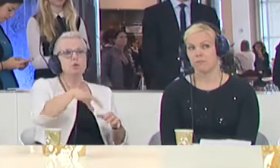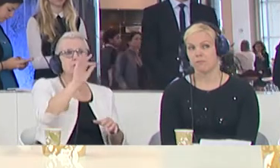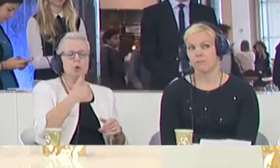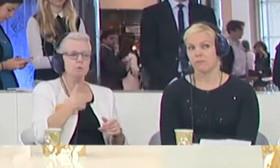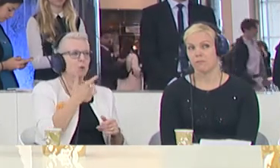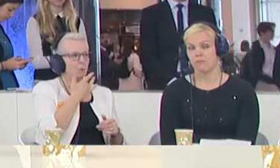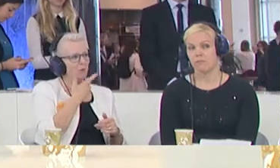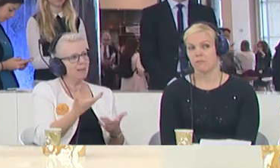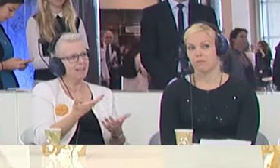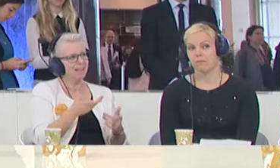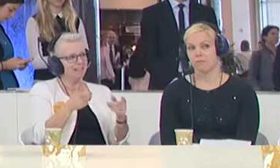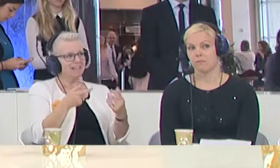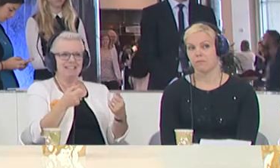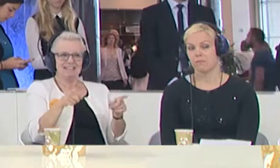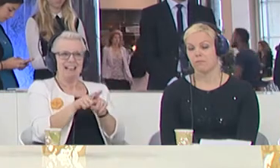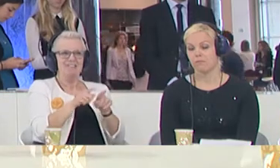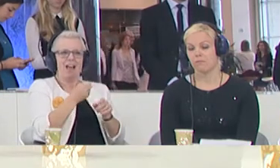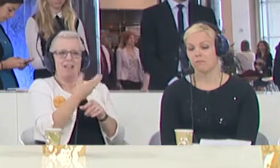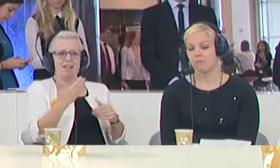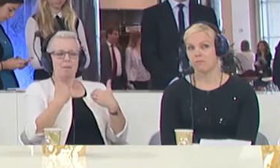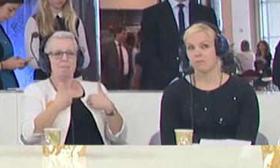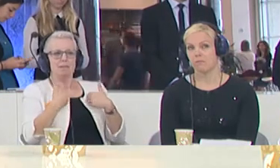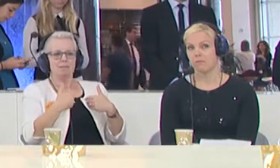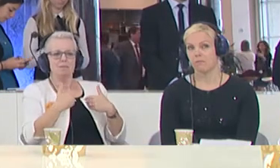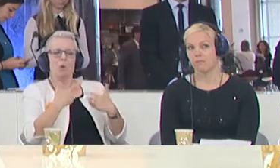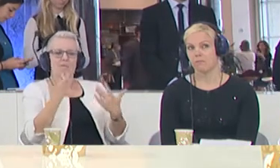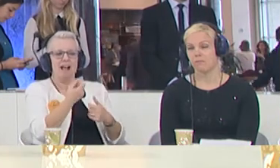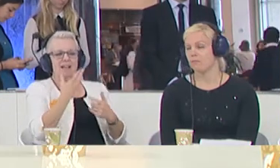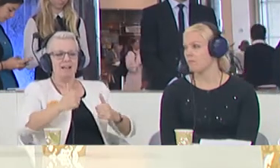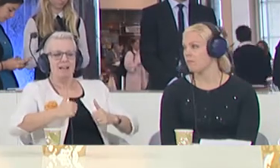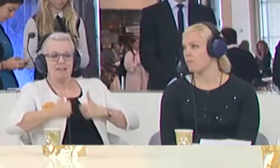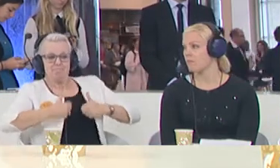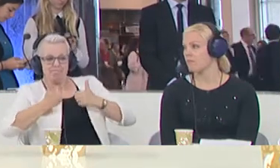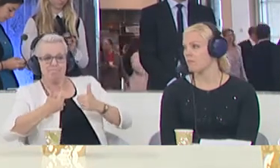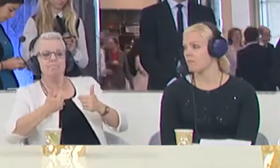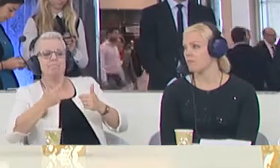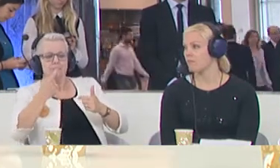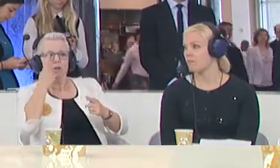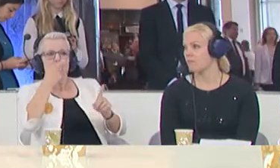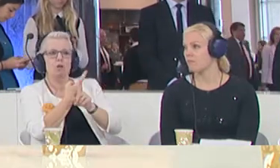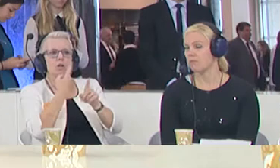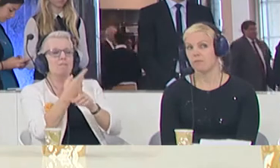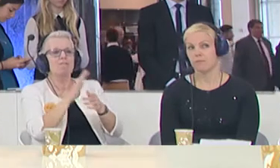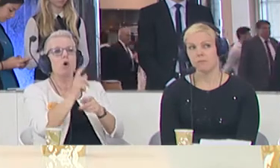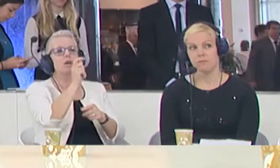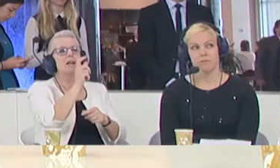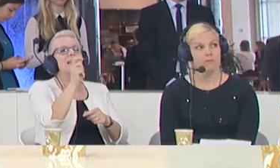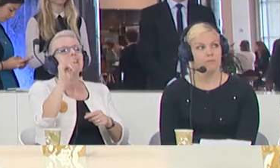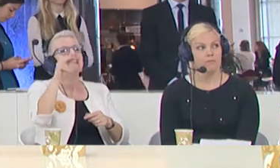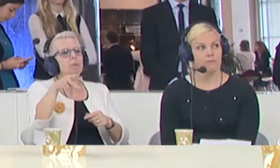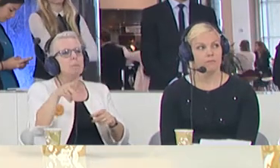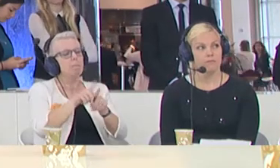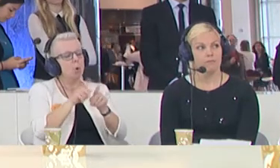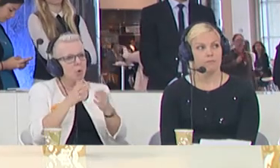would see the same amount of effort and zeal of the commission goes around fighting for TTIP, to fight for the